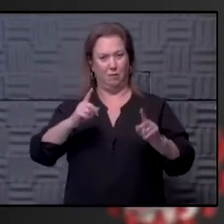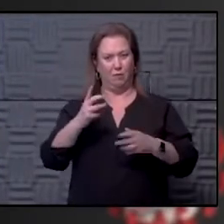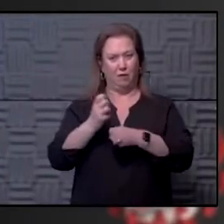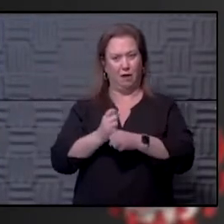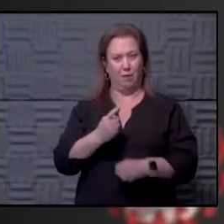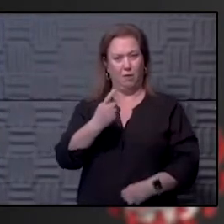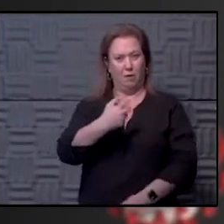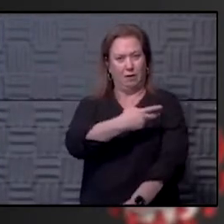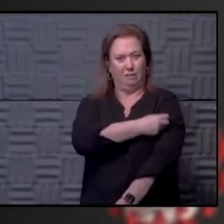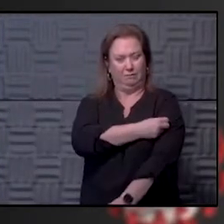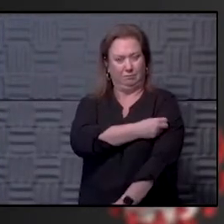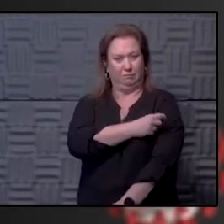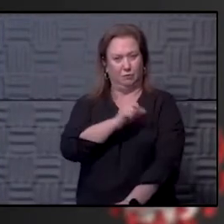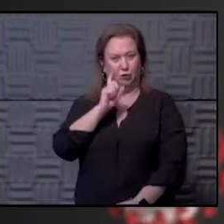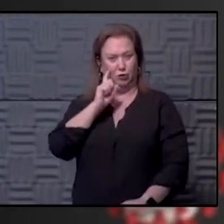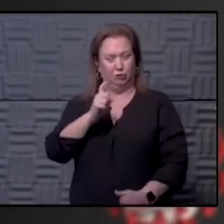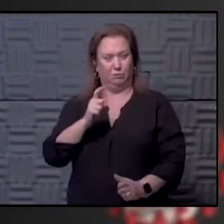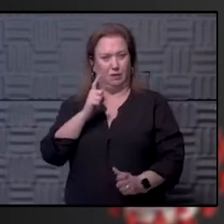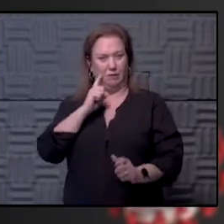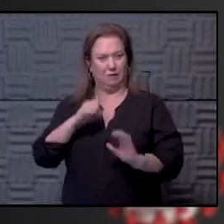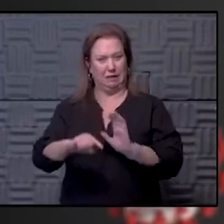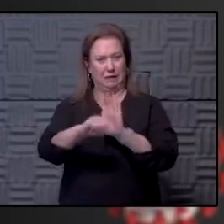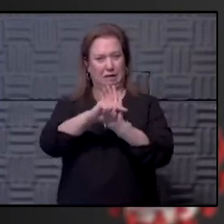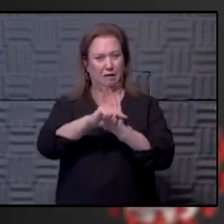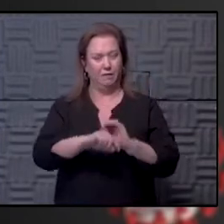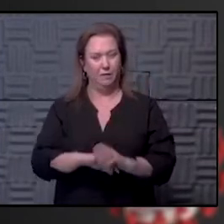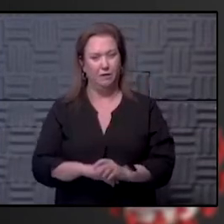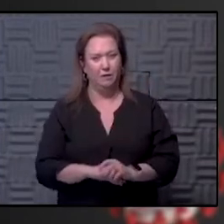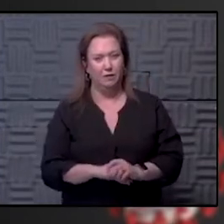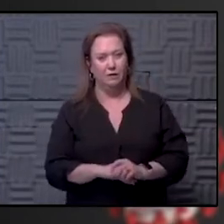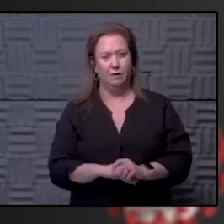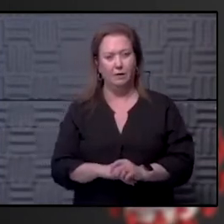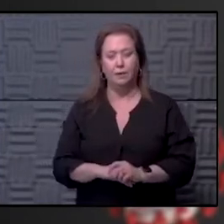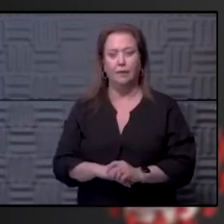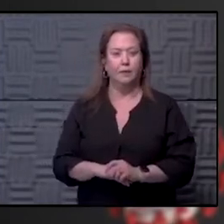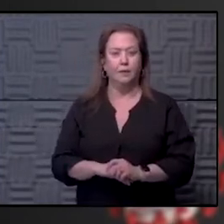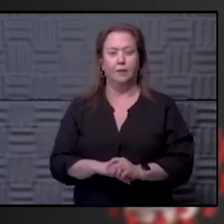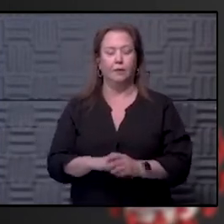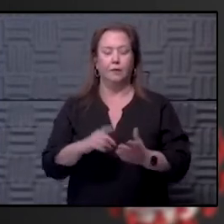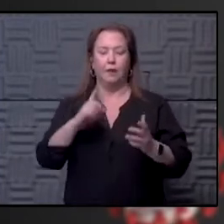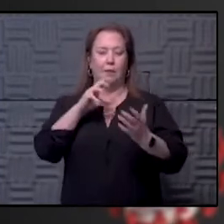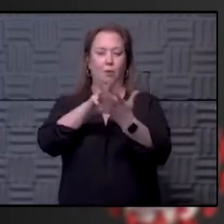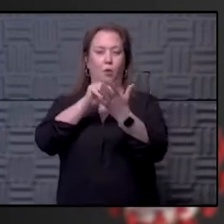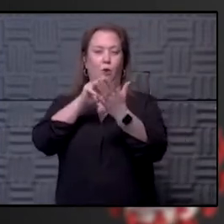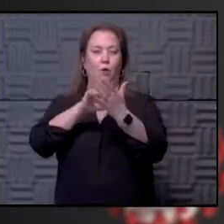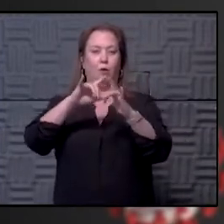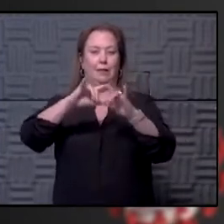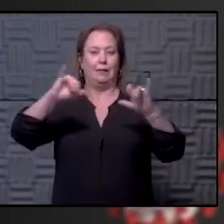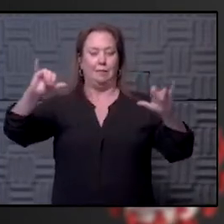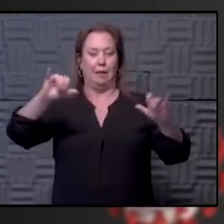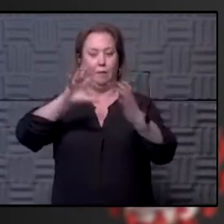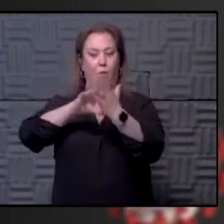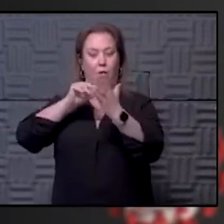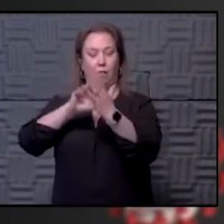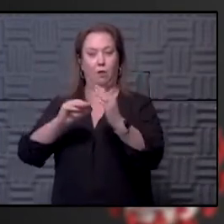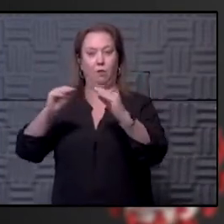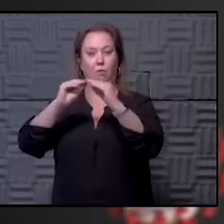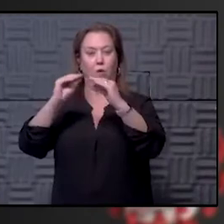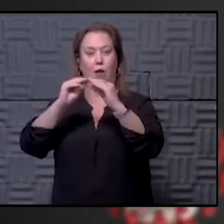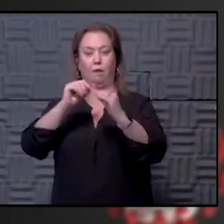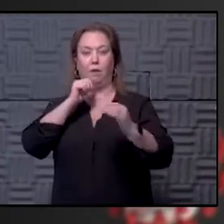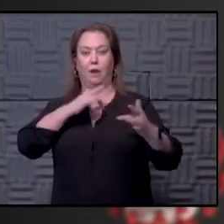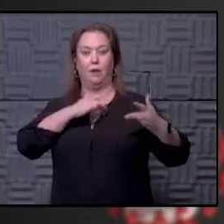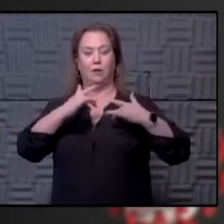got one consider that a setback? You know, I think that, again, we're building the airplane while we fly it, and we always learn more. So I would never